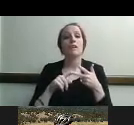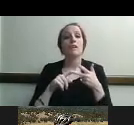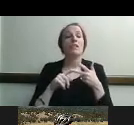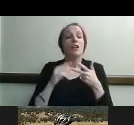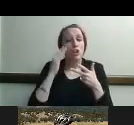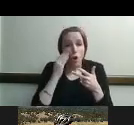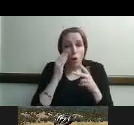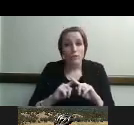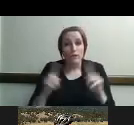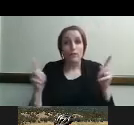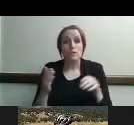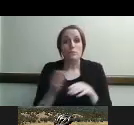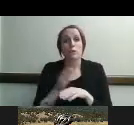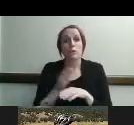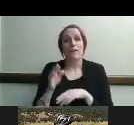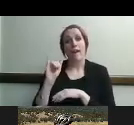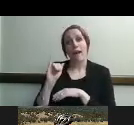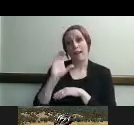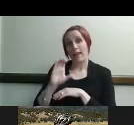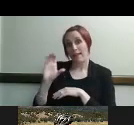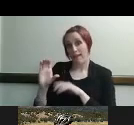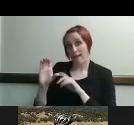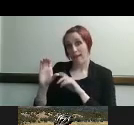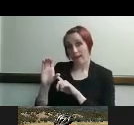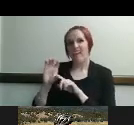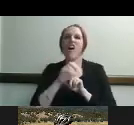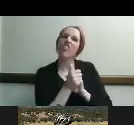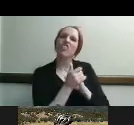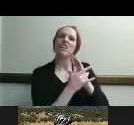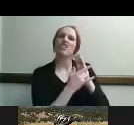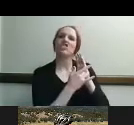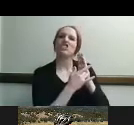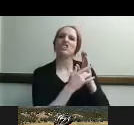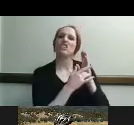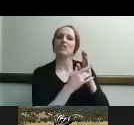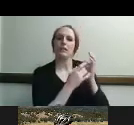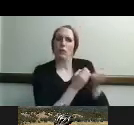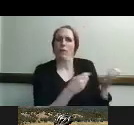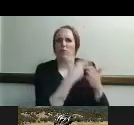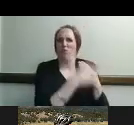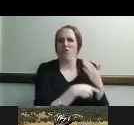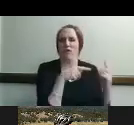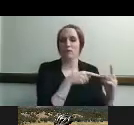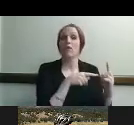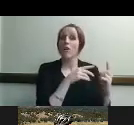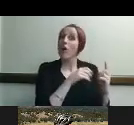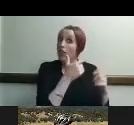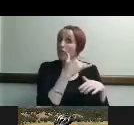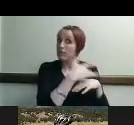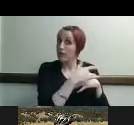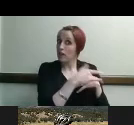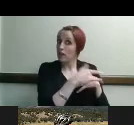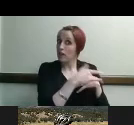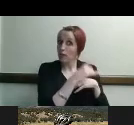connect program other technology distribution programs there are others out here not just in the state but nationally